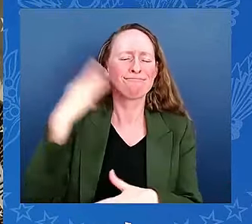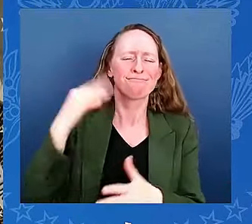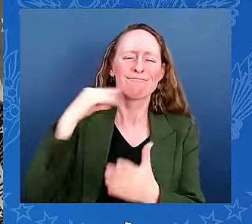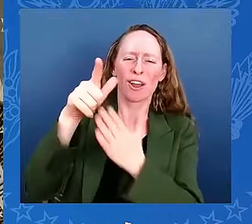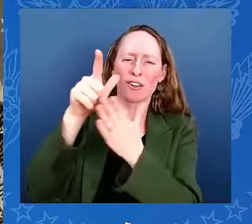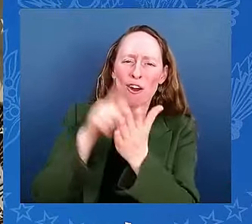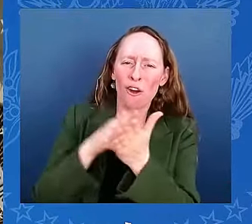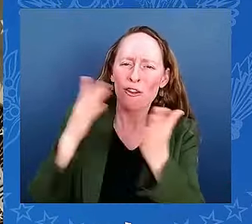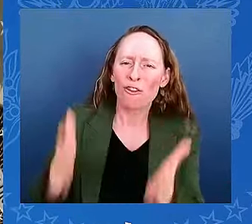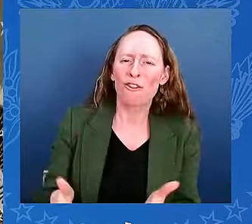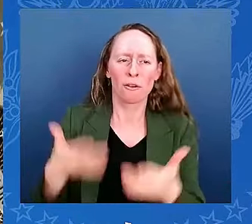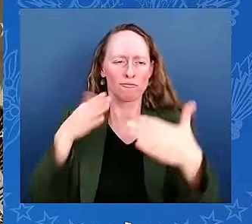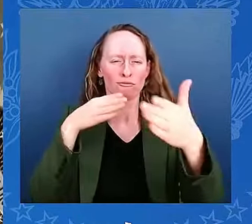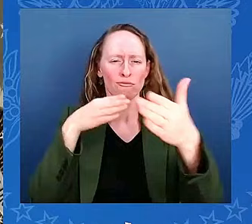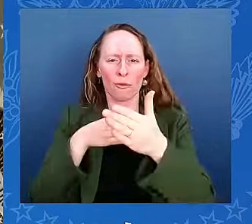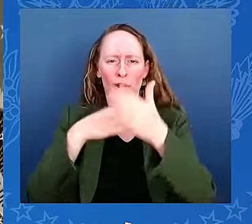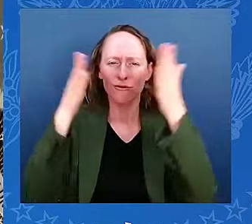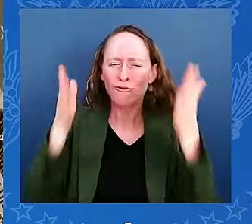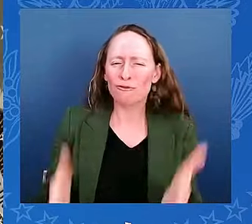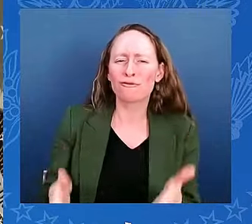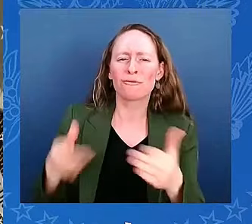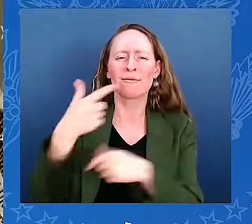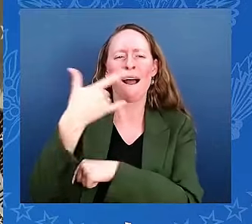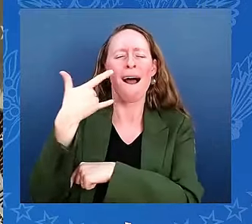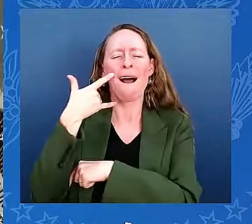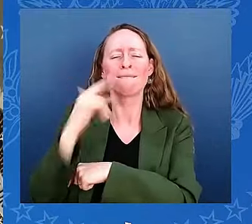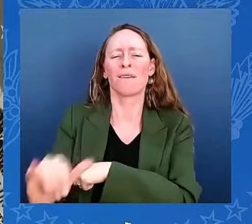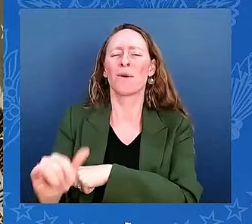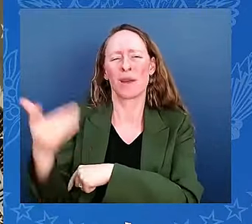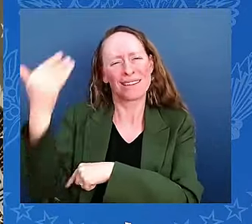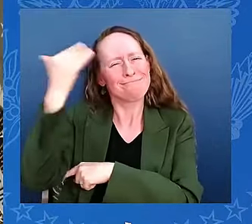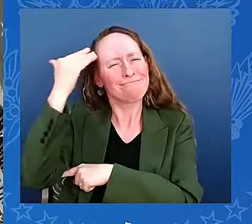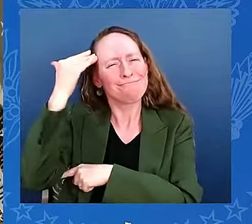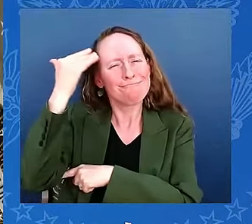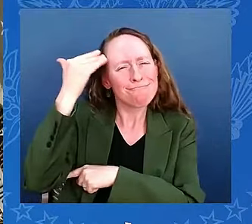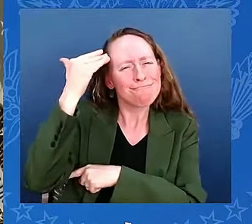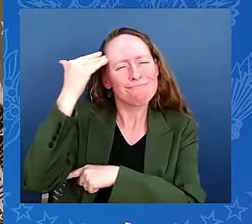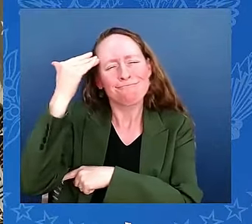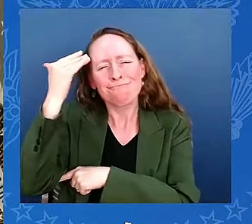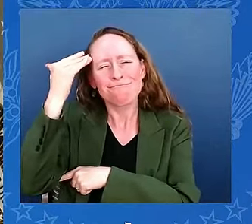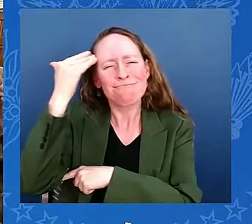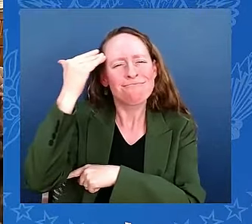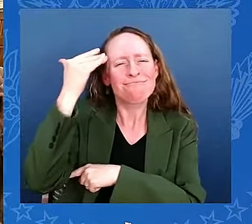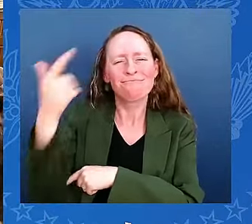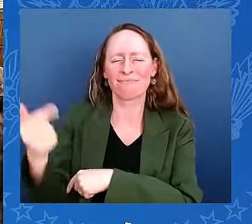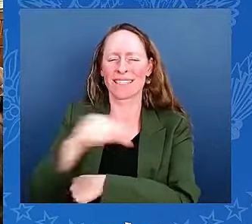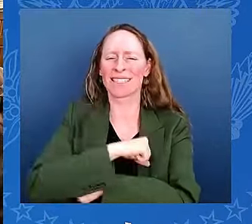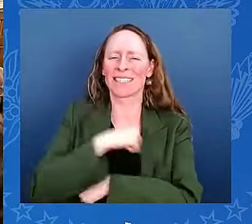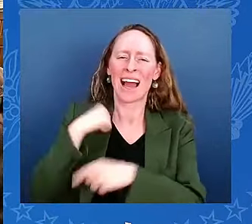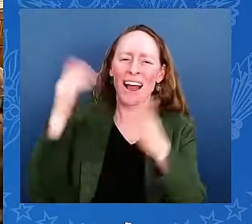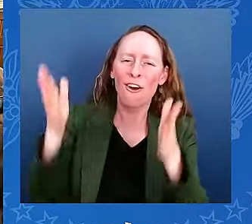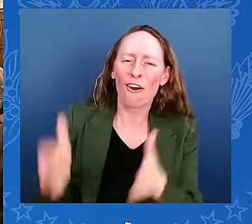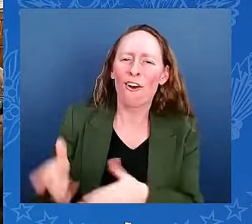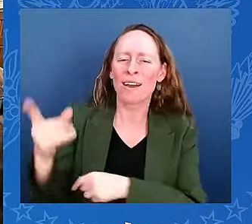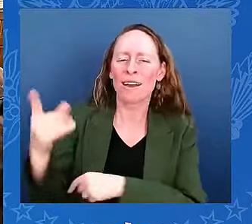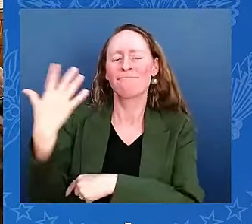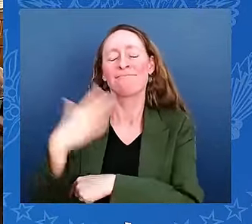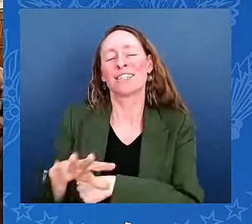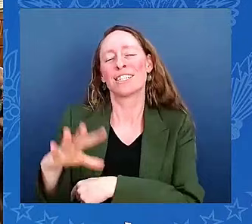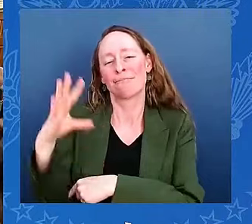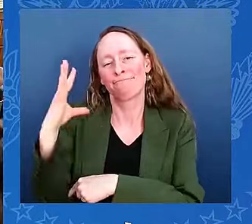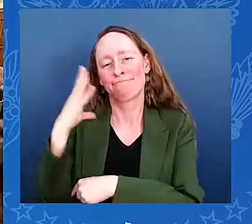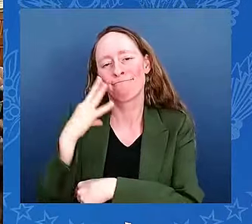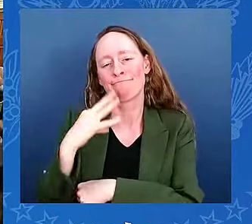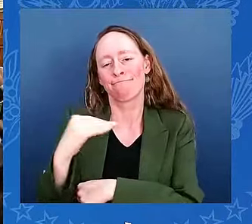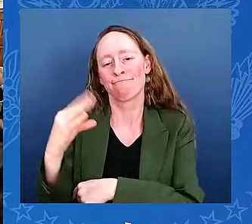There's more experience than she has than the whole of that other guy she's running against. But most importantly, and